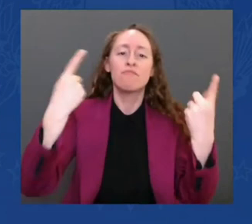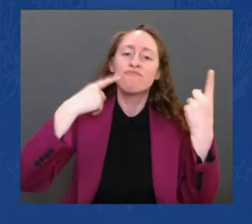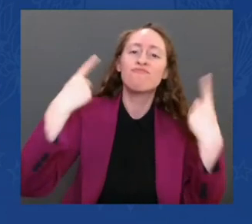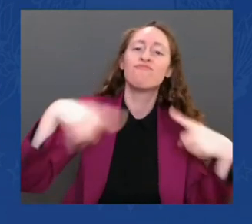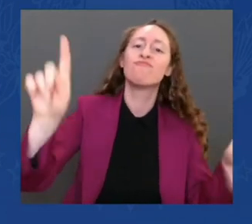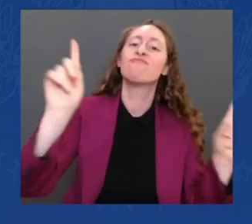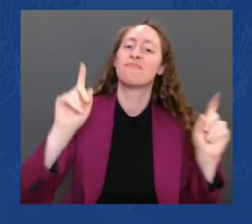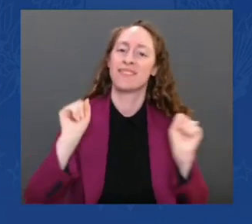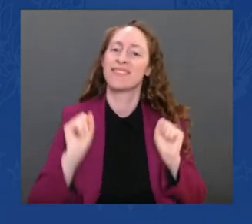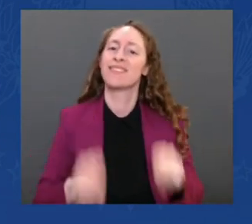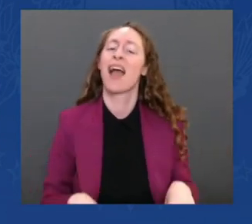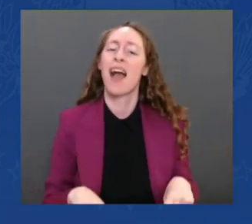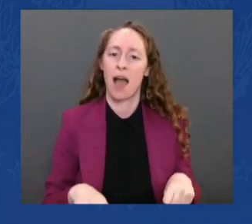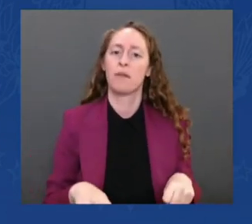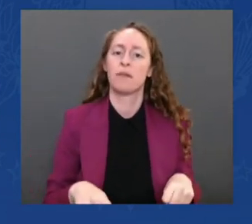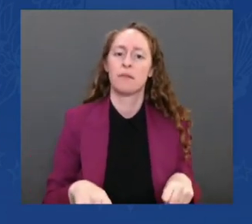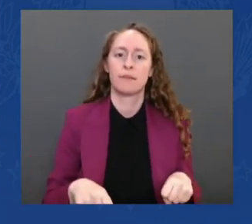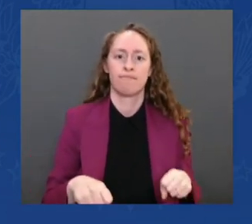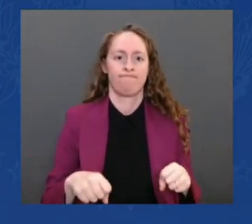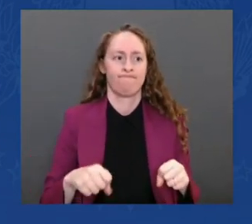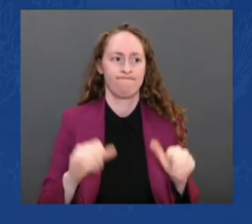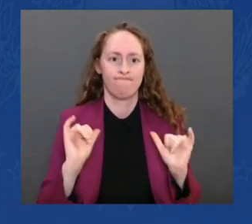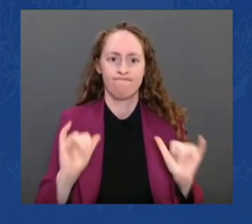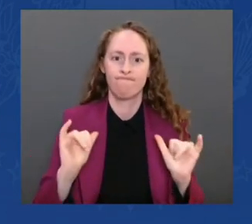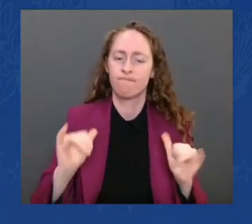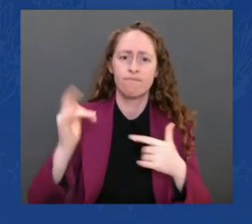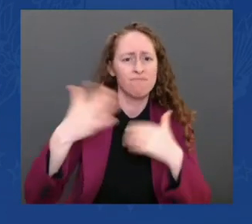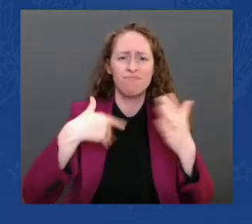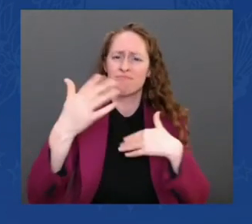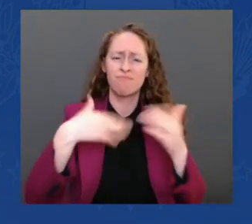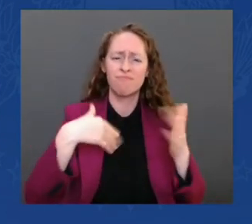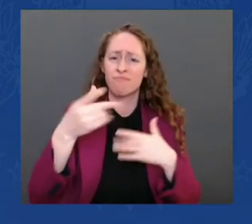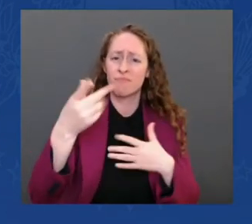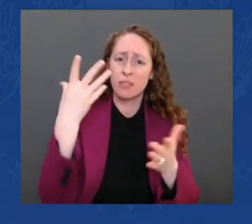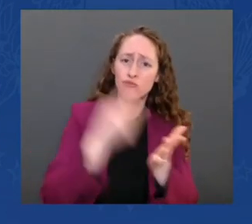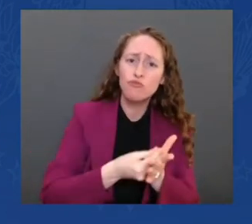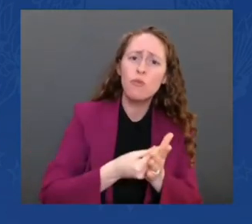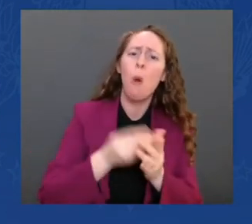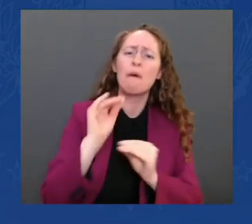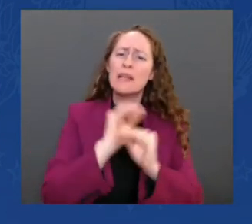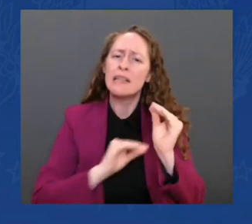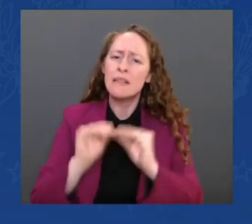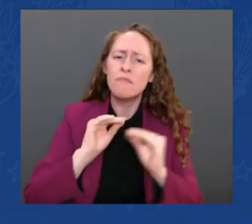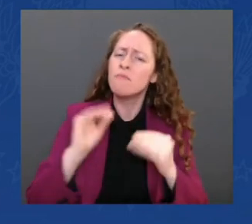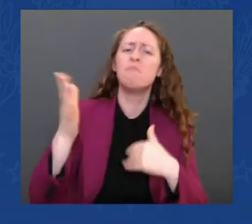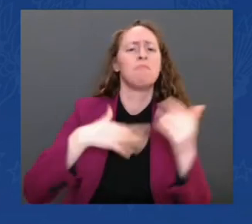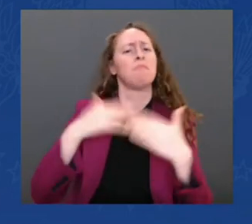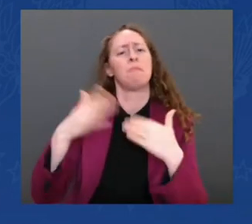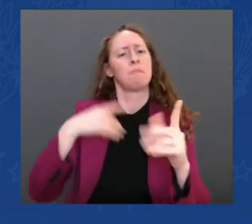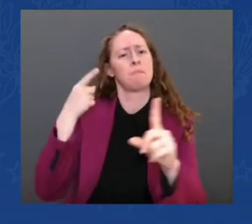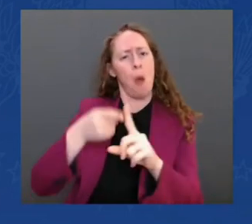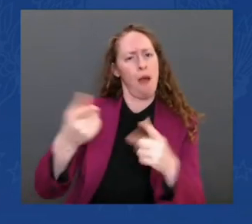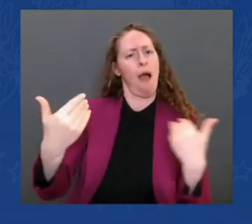able to afford high-speed Internet and a high-speed Internet plan. But